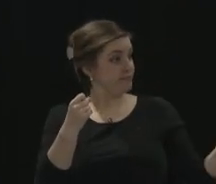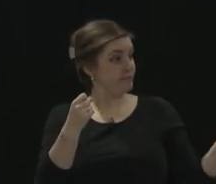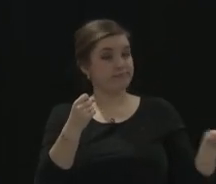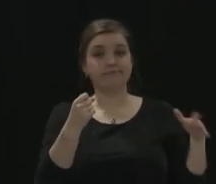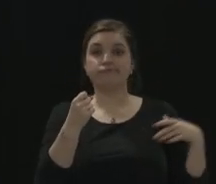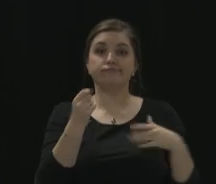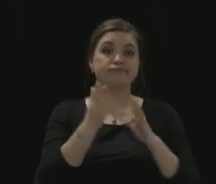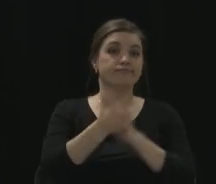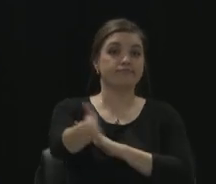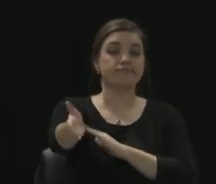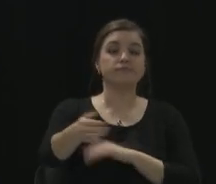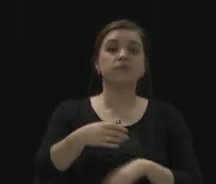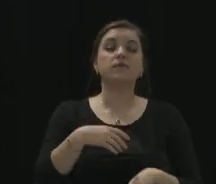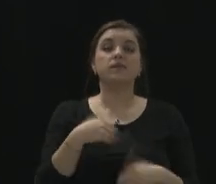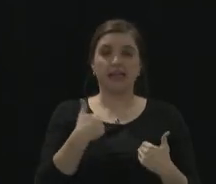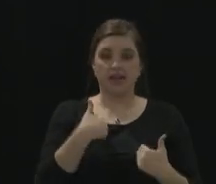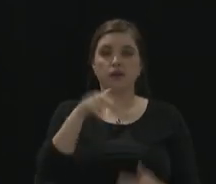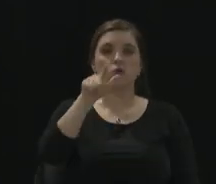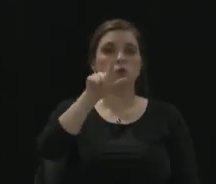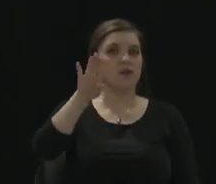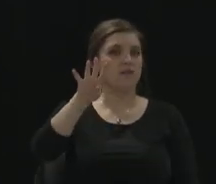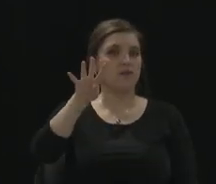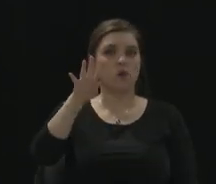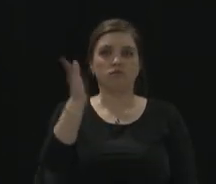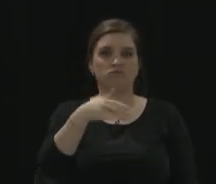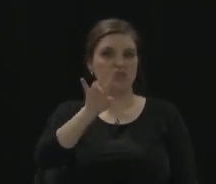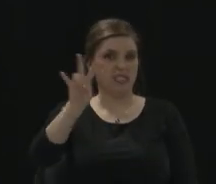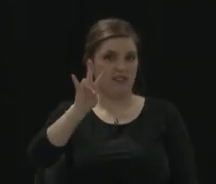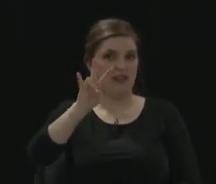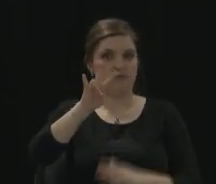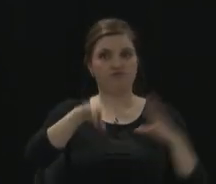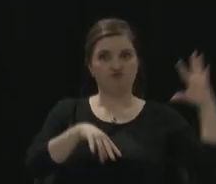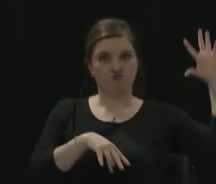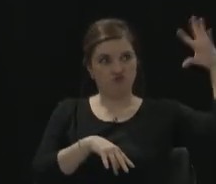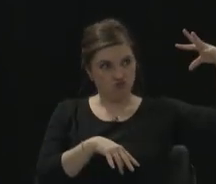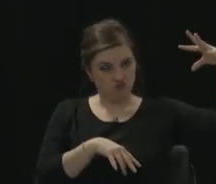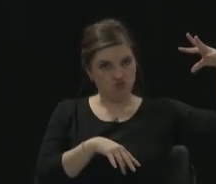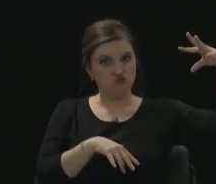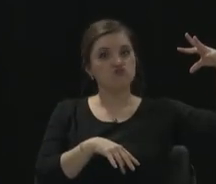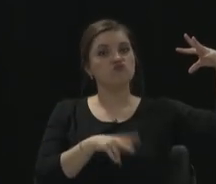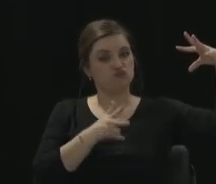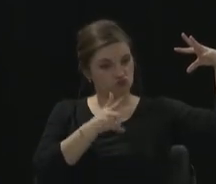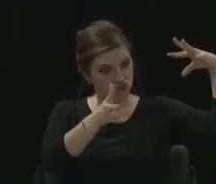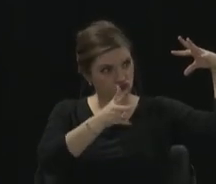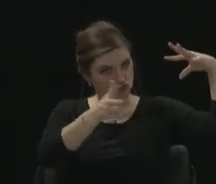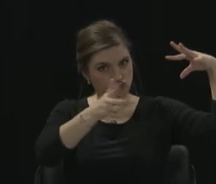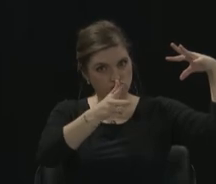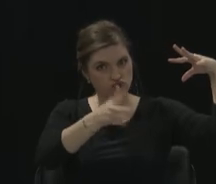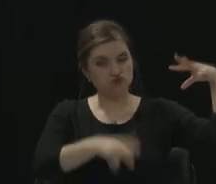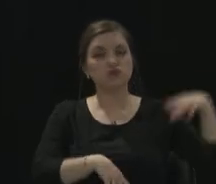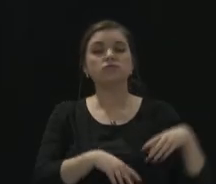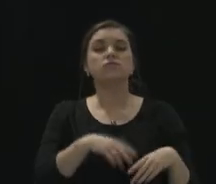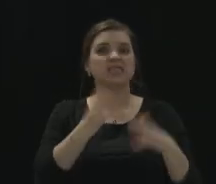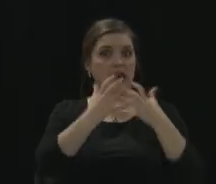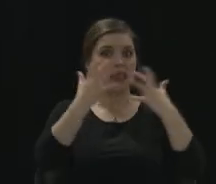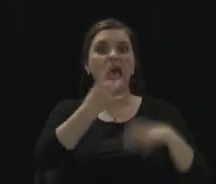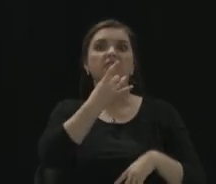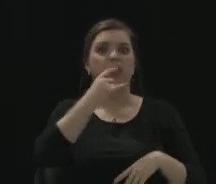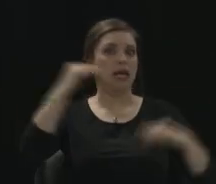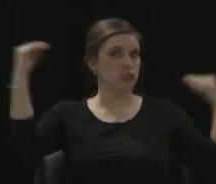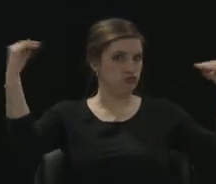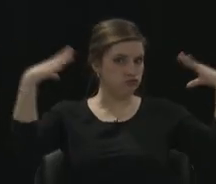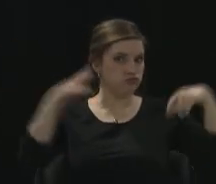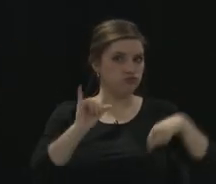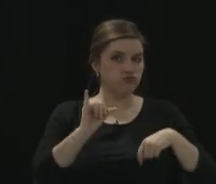videotaping, so it's secure. There are a lot of lights out there. It is the big white box. There are two other